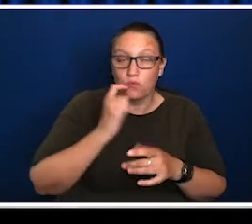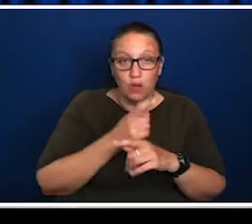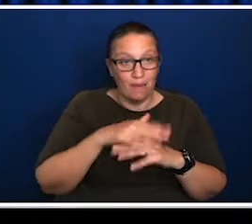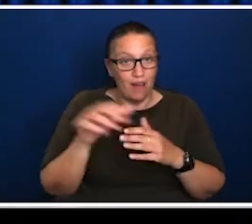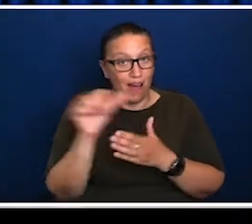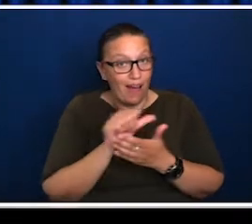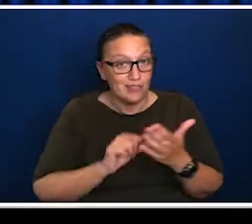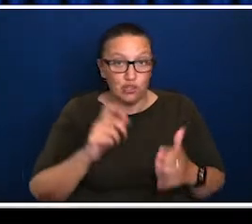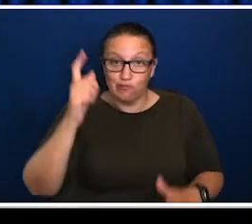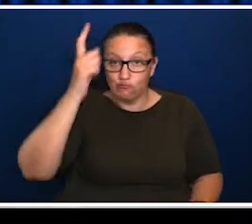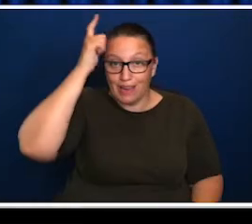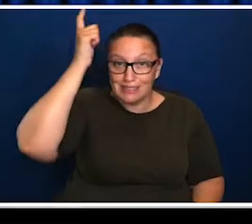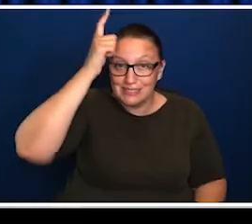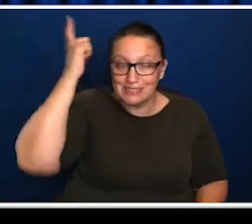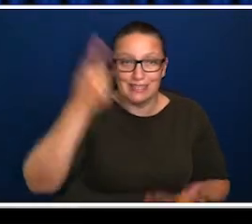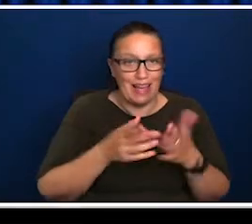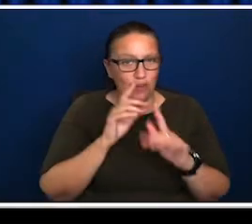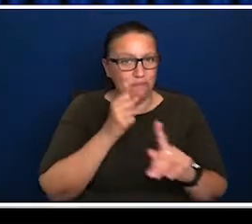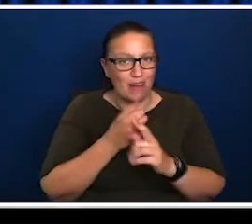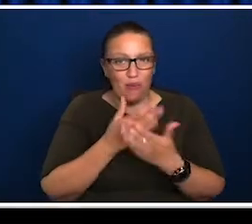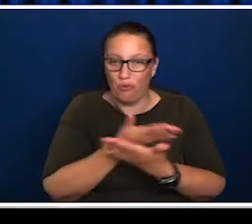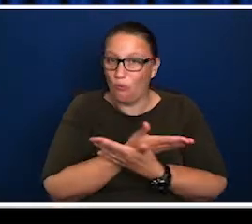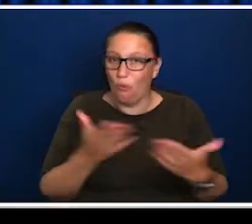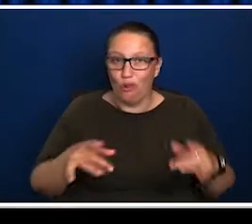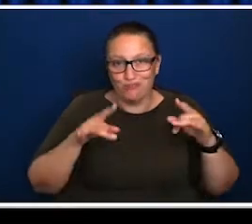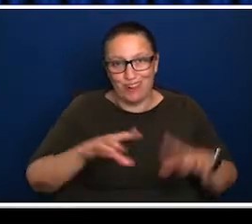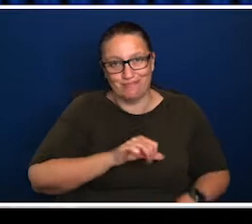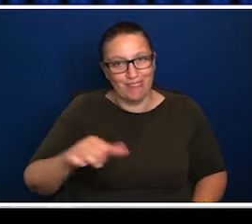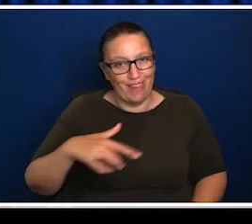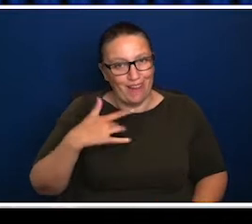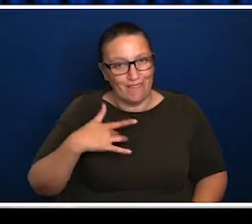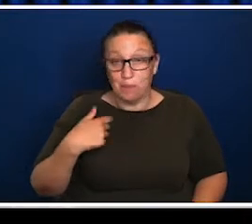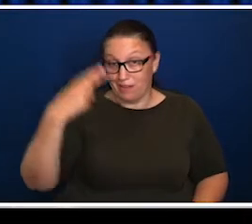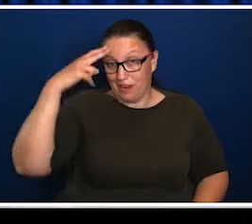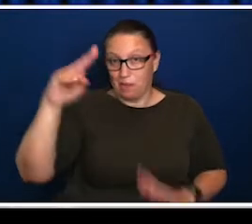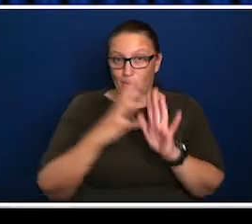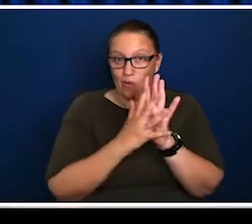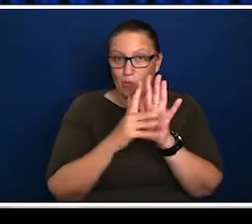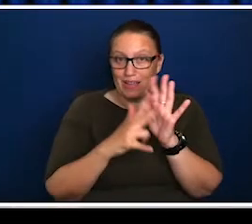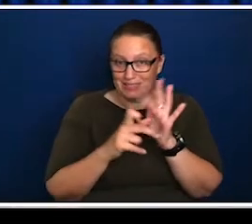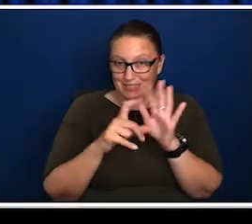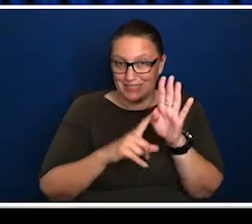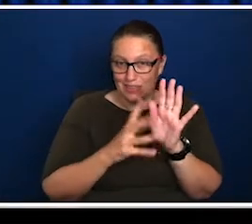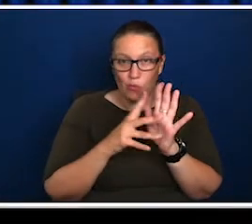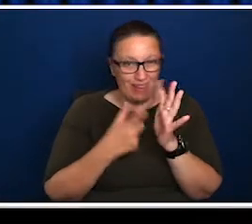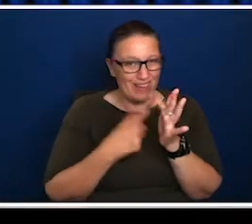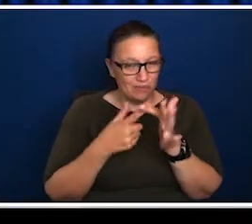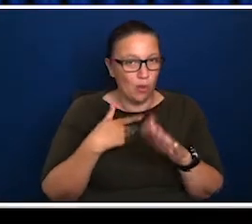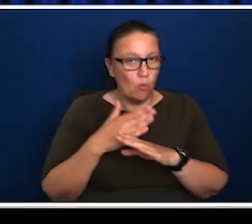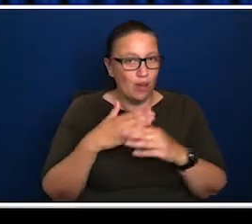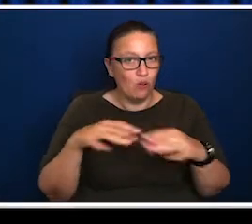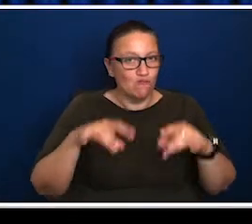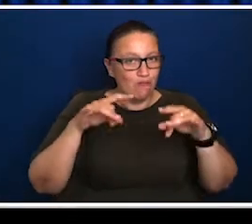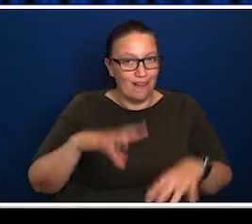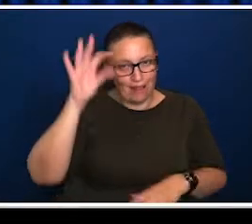arts and creativity impact the lives of all Australians. I'm Wendy Weir, Executive Director of Advocacy and Development at the Australia